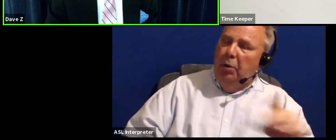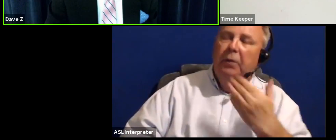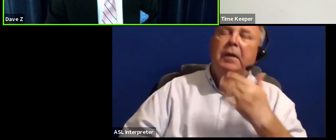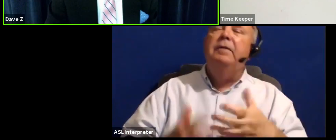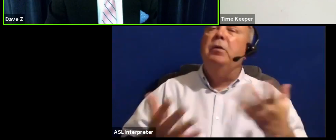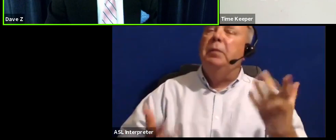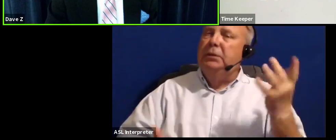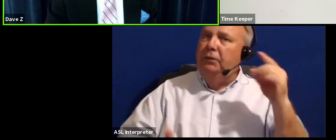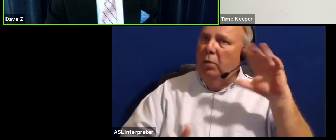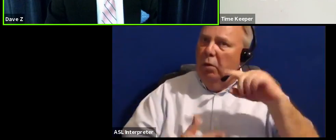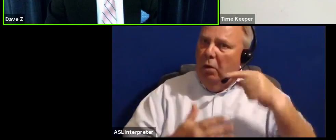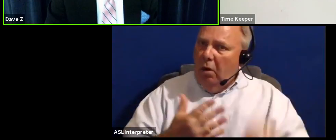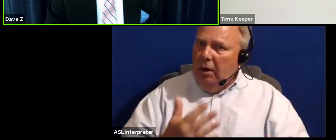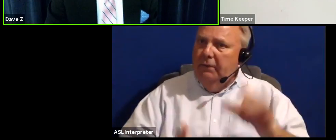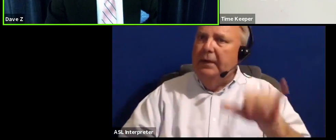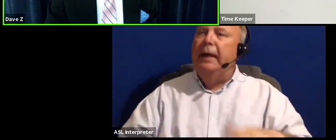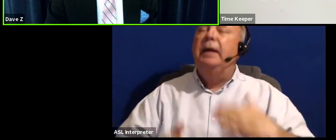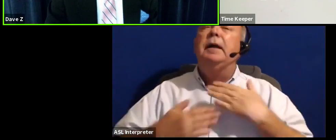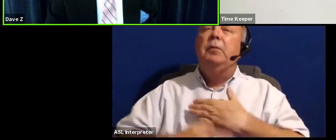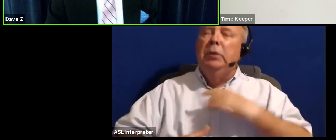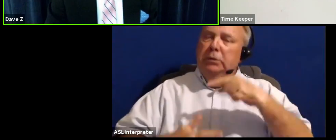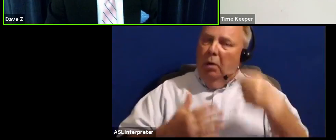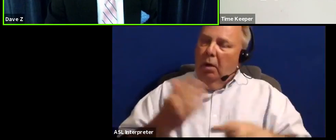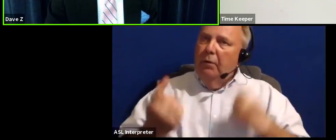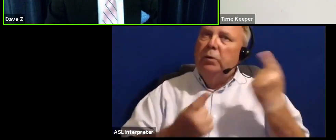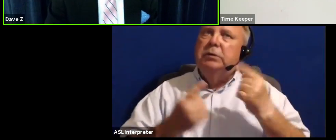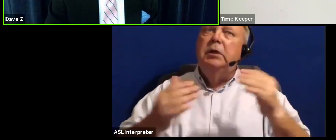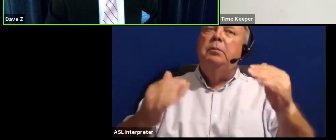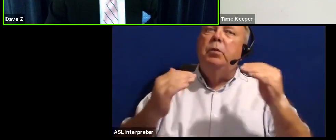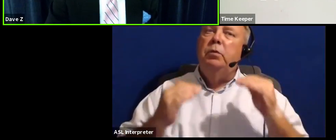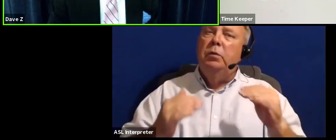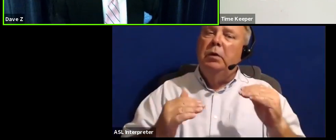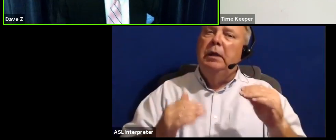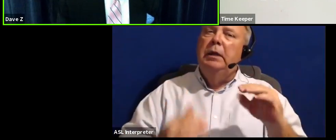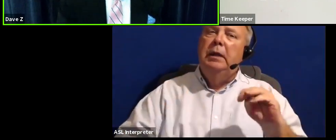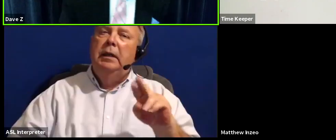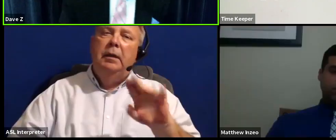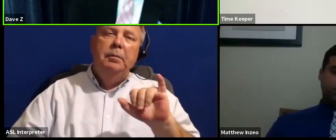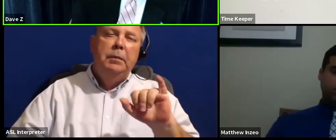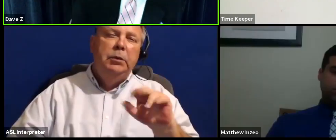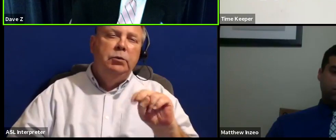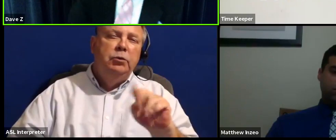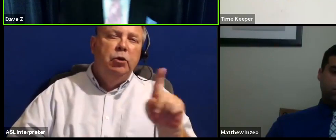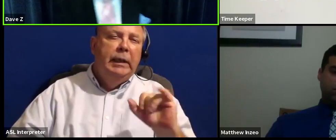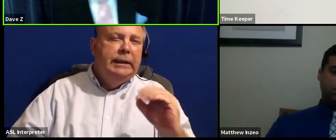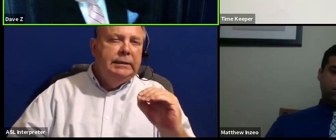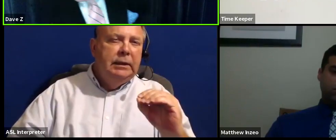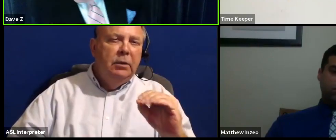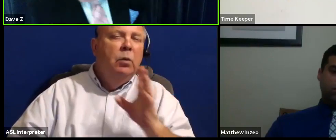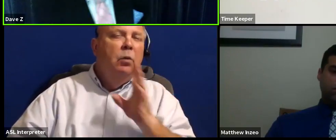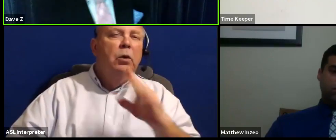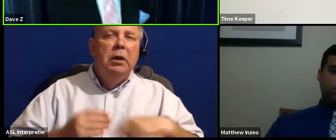all of that. Appreciate all of those thoughts. Let's move next to Mr. Inzio. Mr. Inzio, we're talking about a business plan.